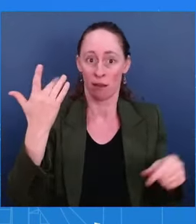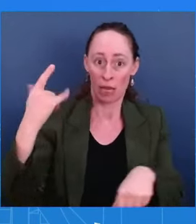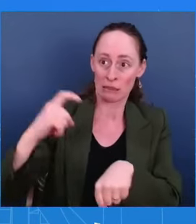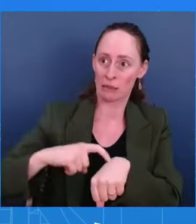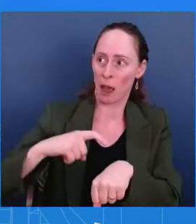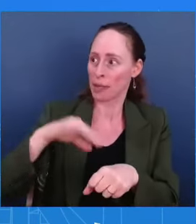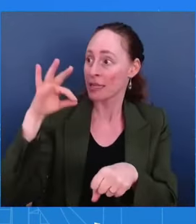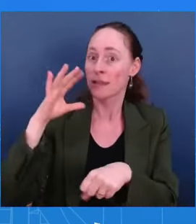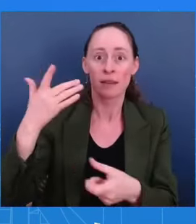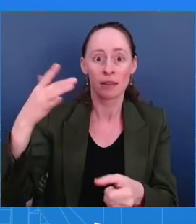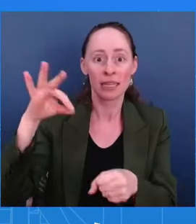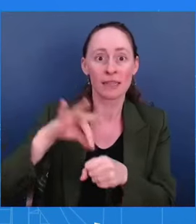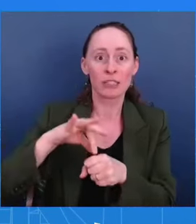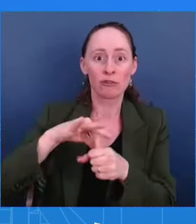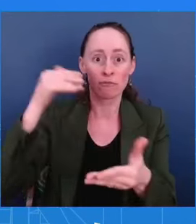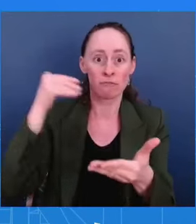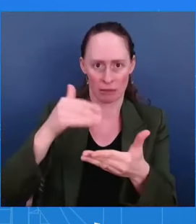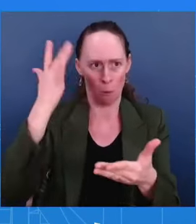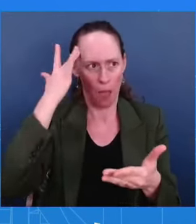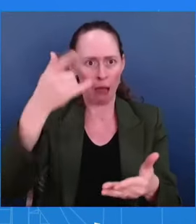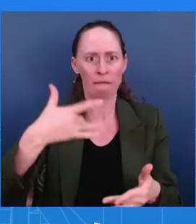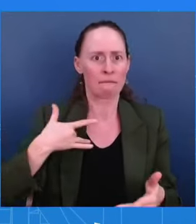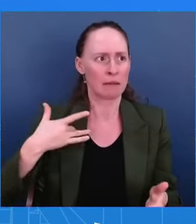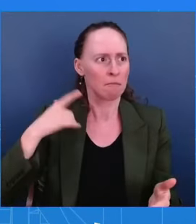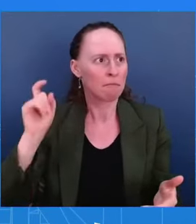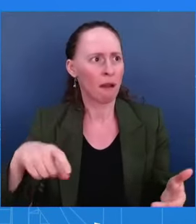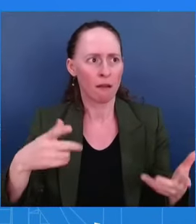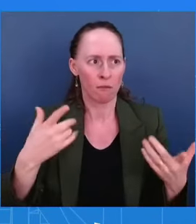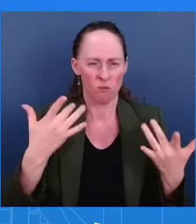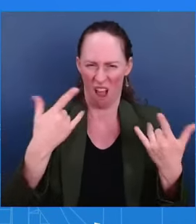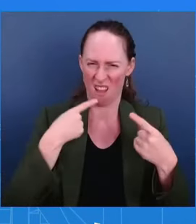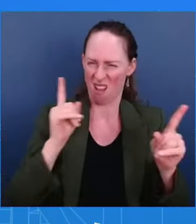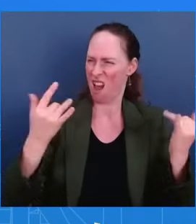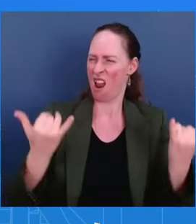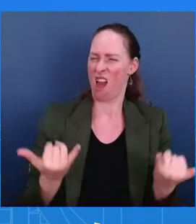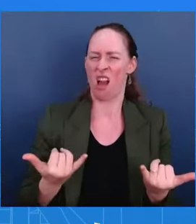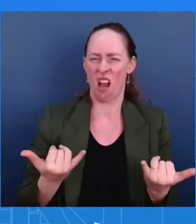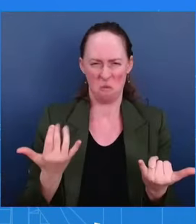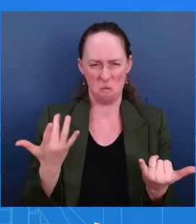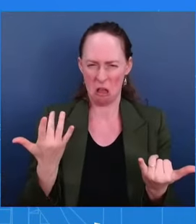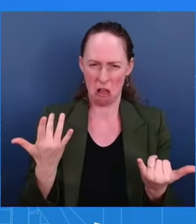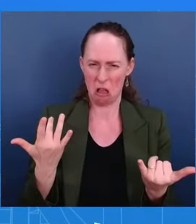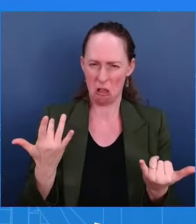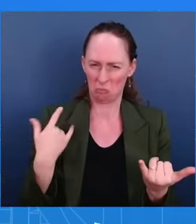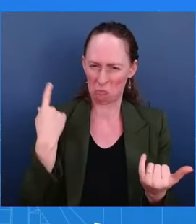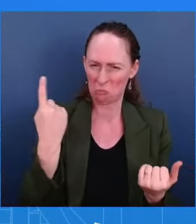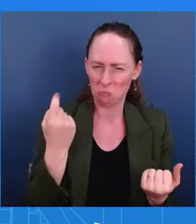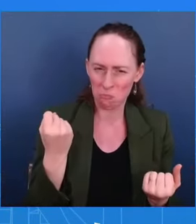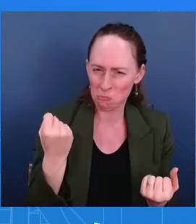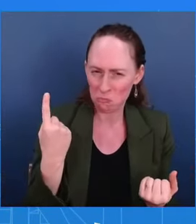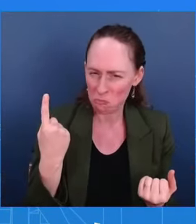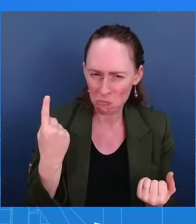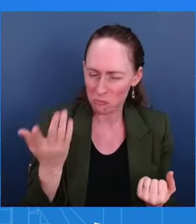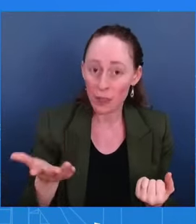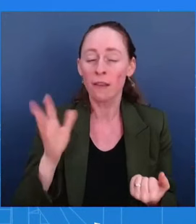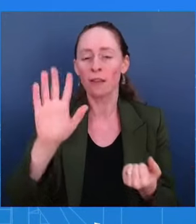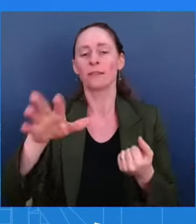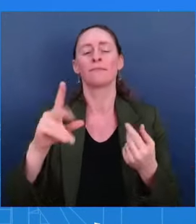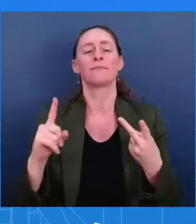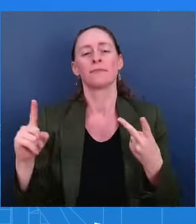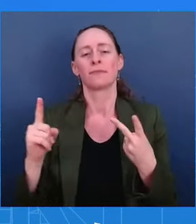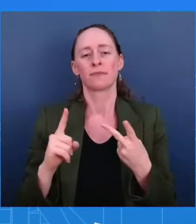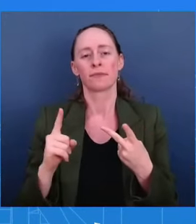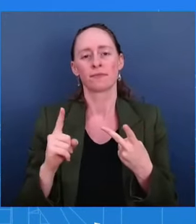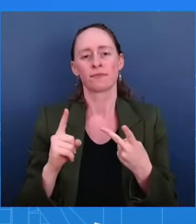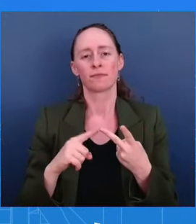but if you could just talk for the timing. And then secondly, has there been any more meetings with senior officials and Israelis today